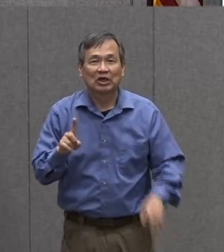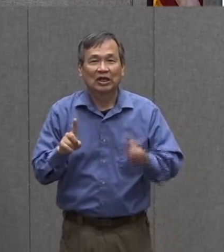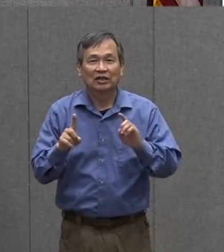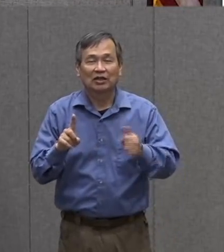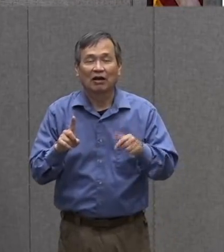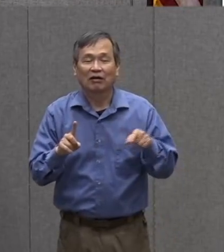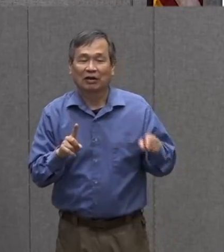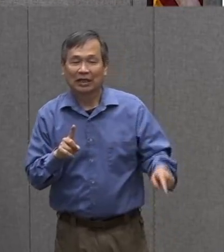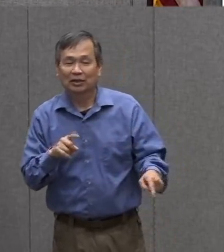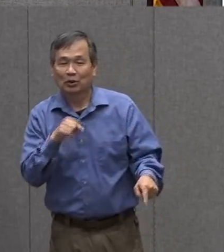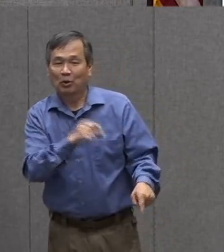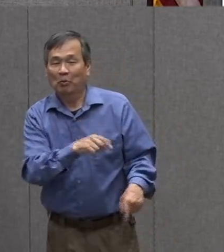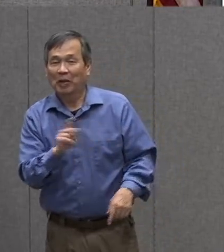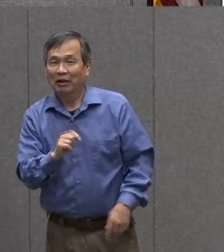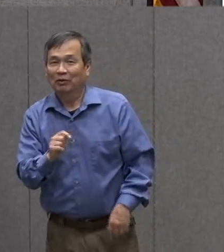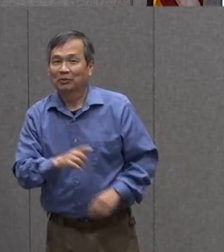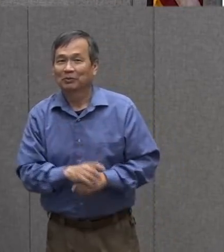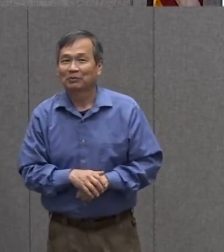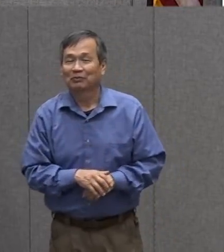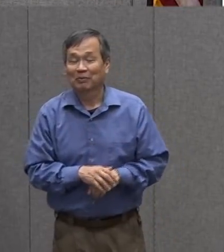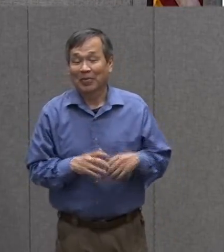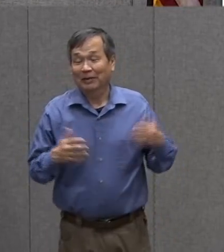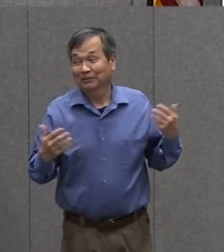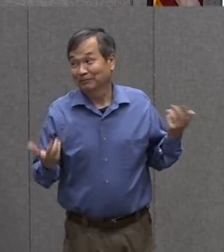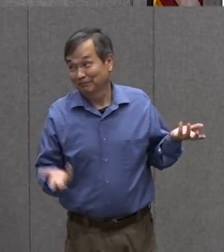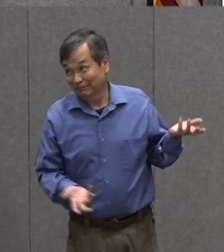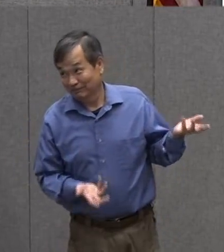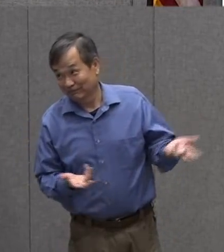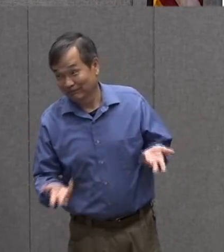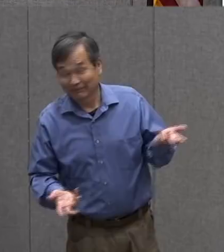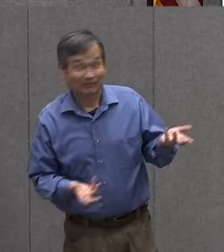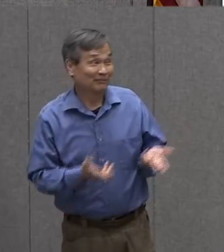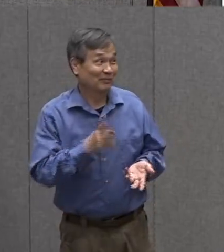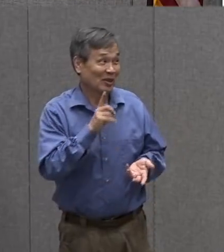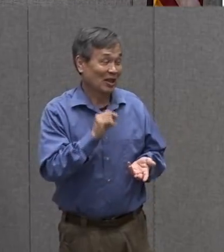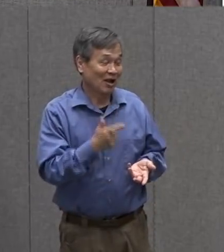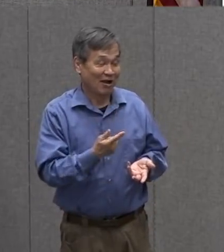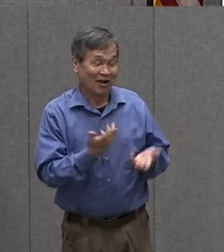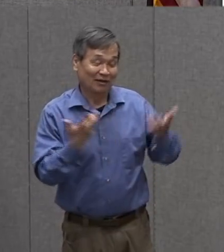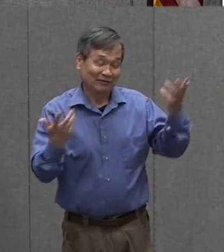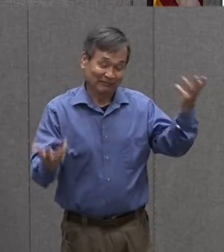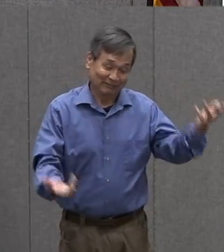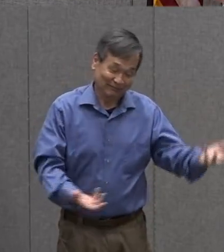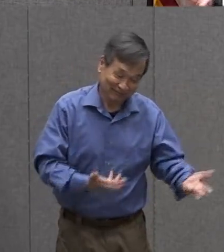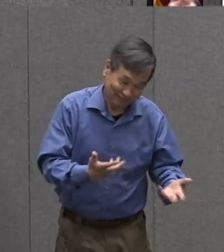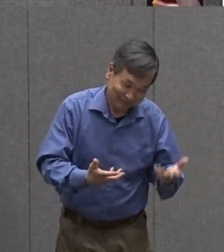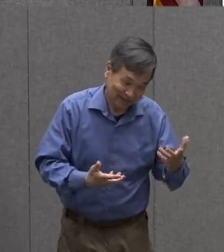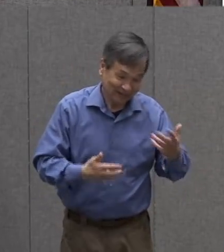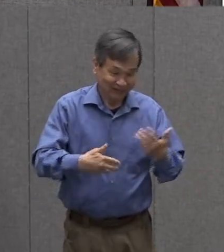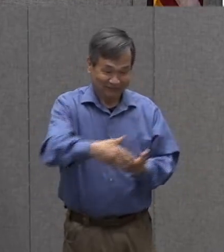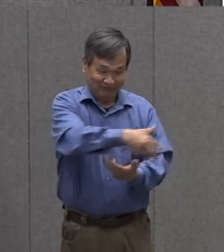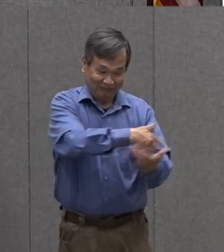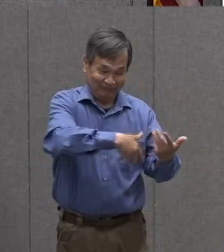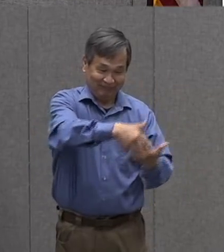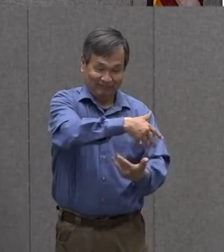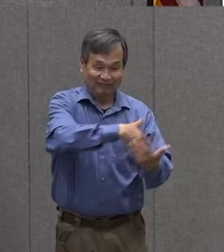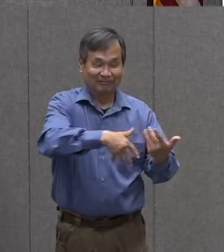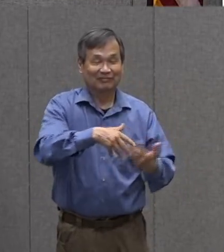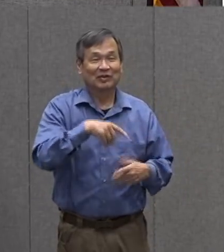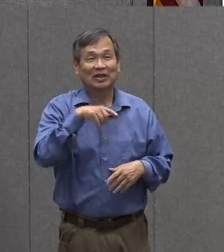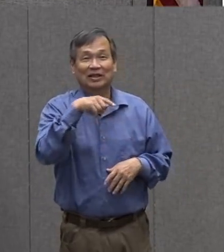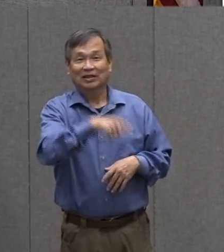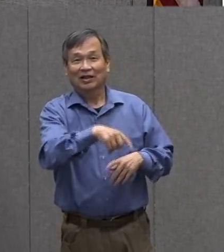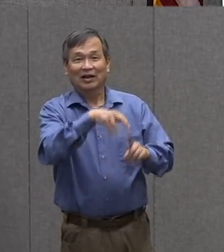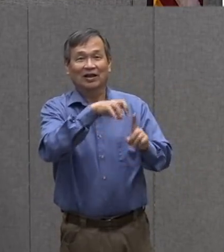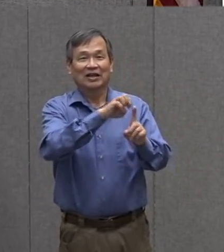the bathroom your dog is reacting and interacting with the